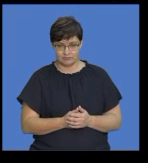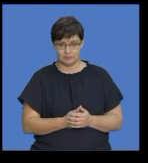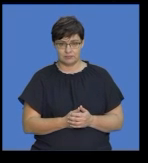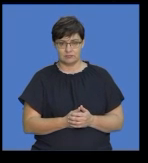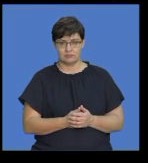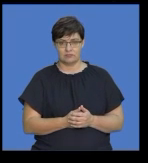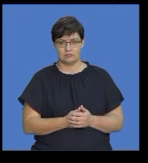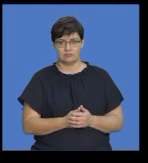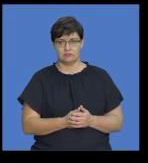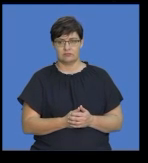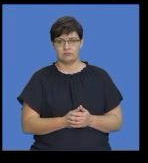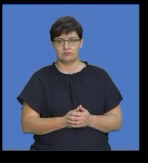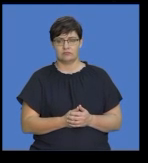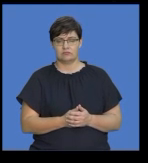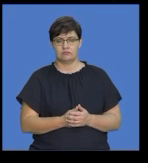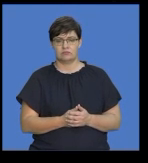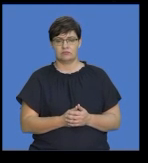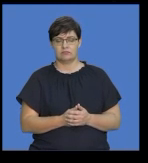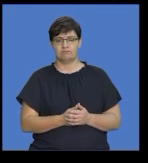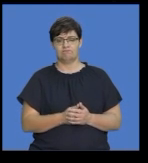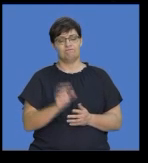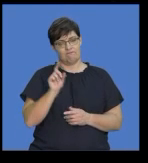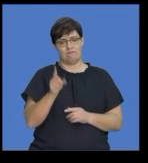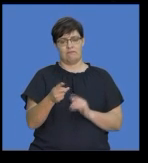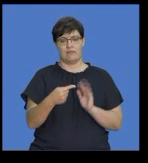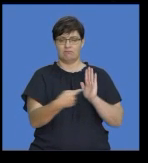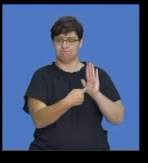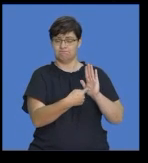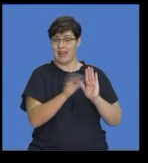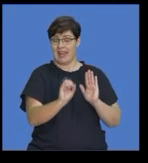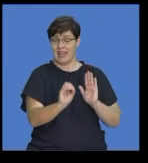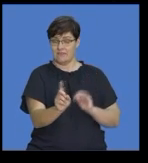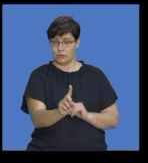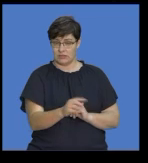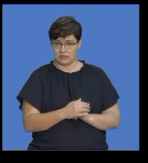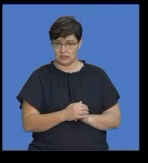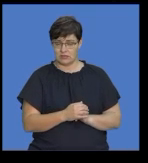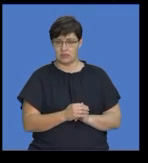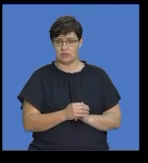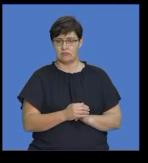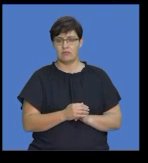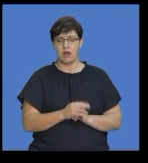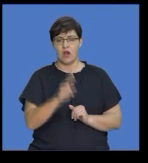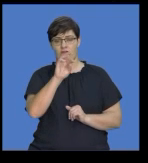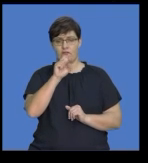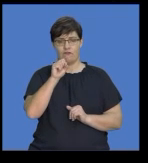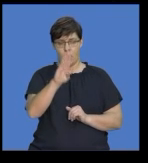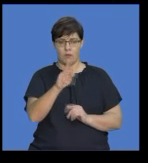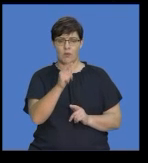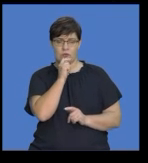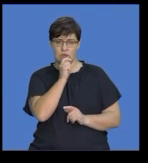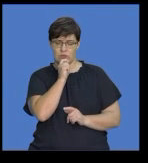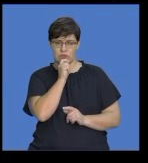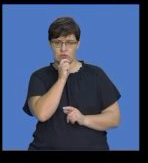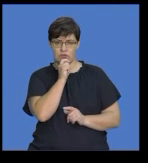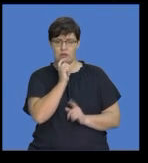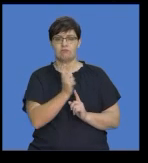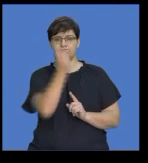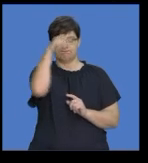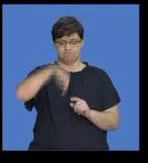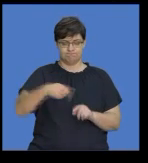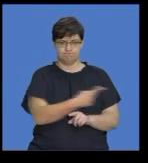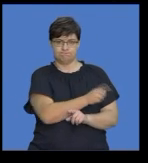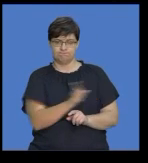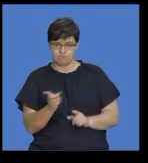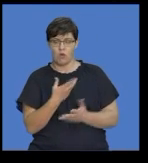here we have the verbs that we use and prepositions of places when we are giving directions.